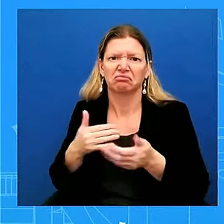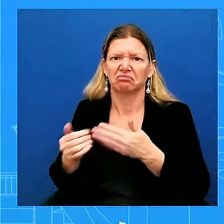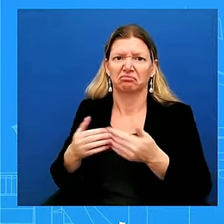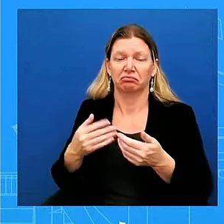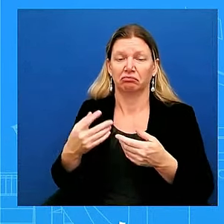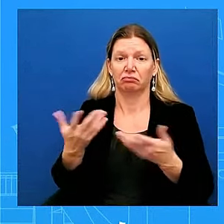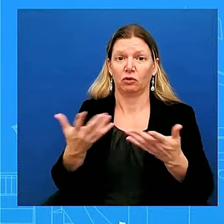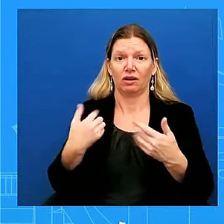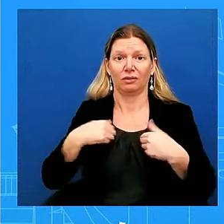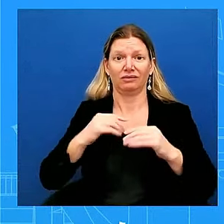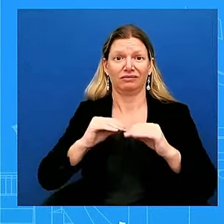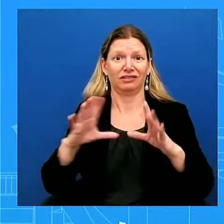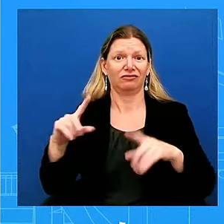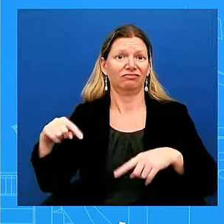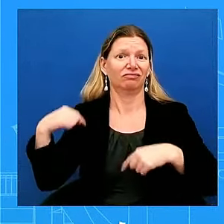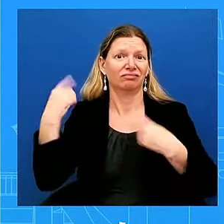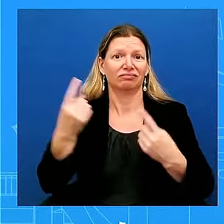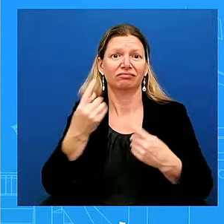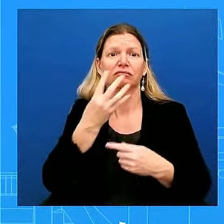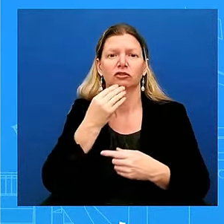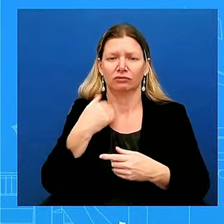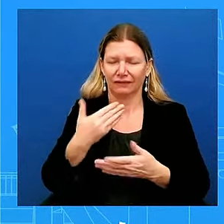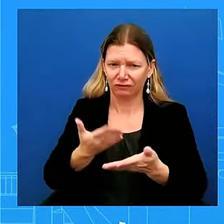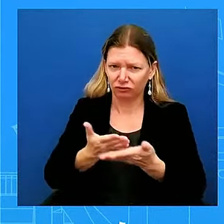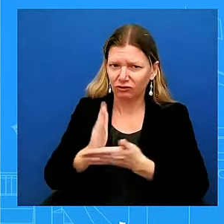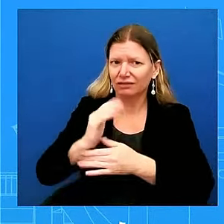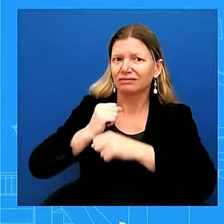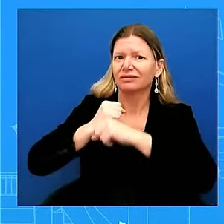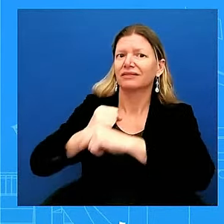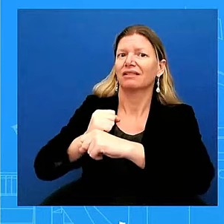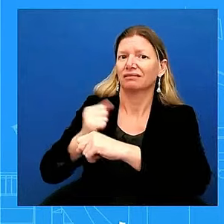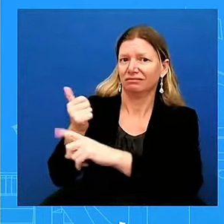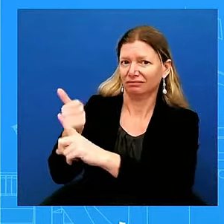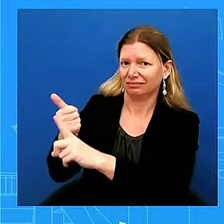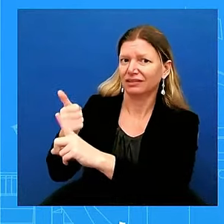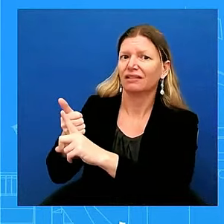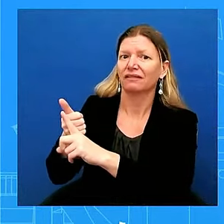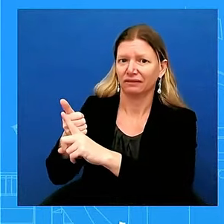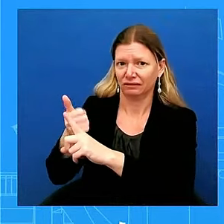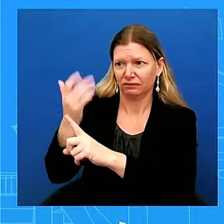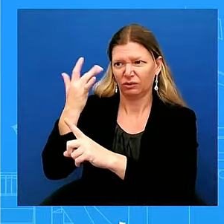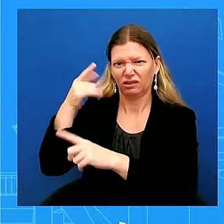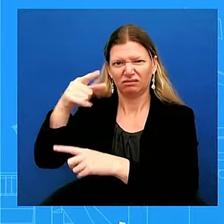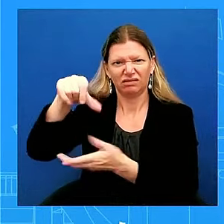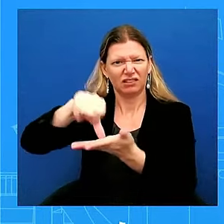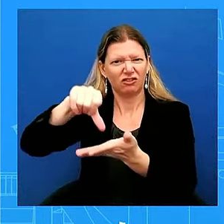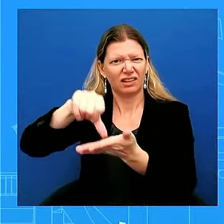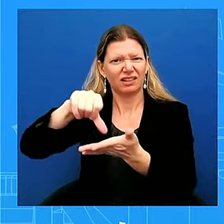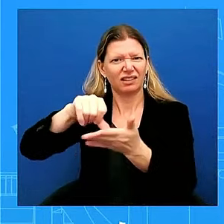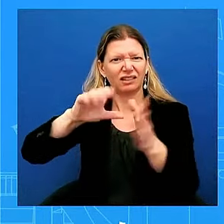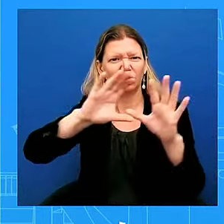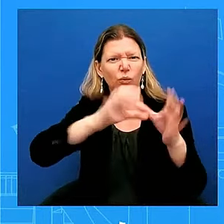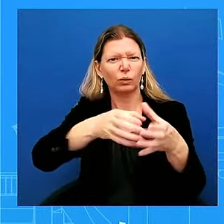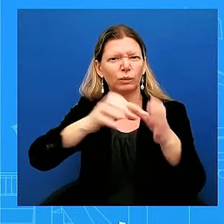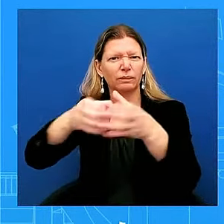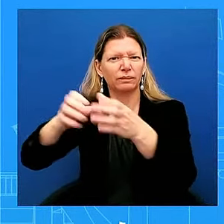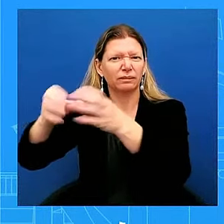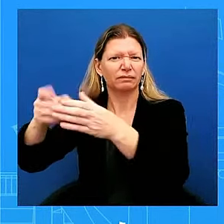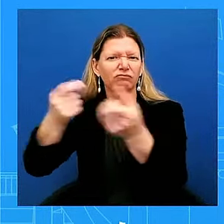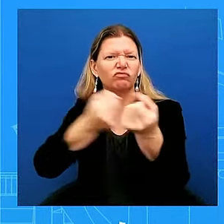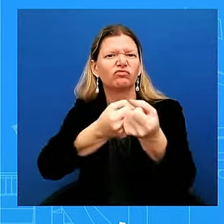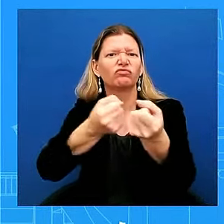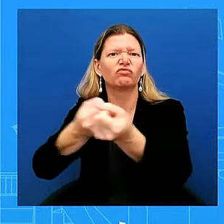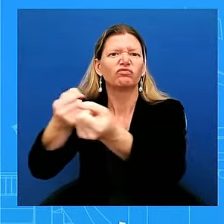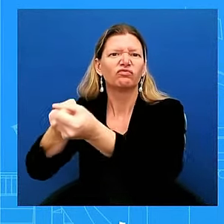against Iran-backed groups, including Hezbollah, Hamas, and the Houthis. And we have always been clear about that. We